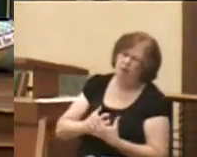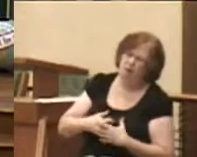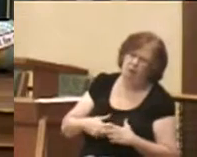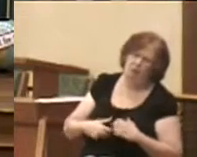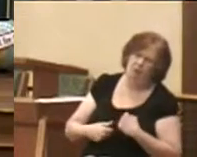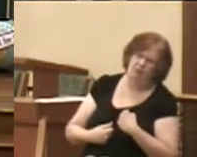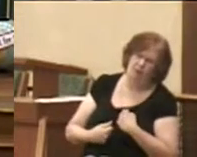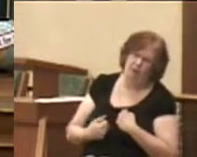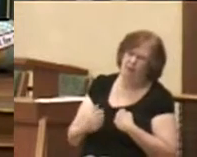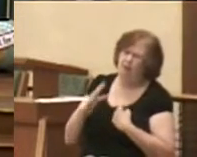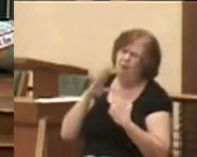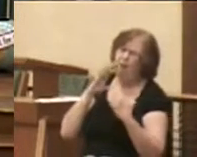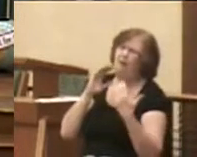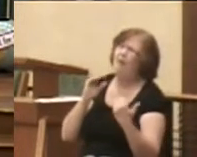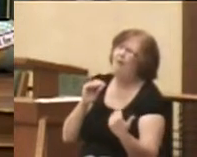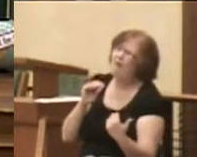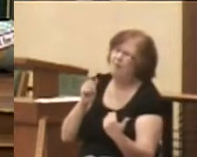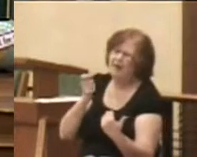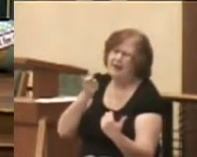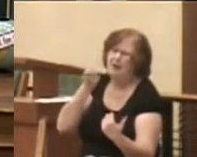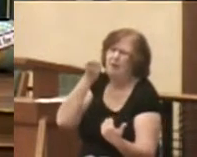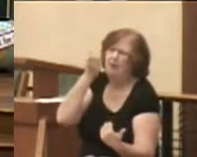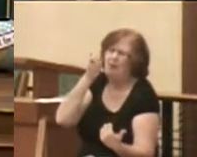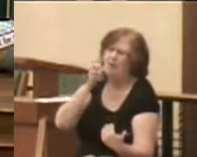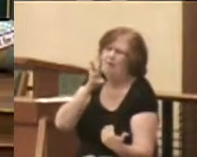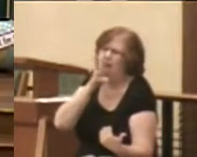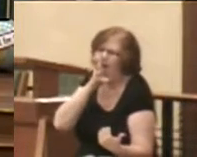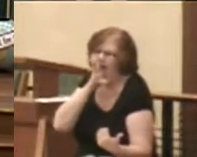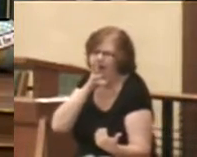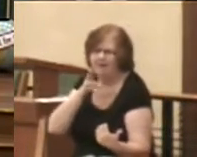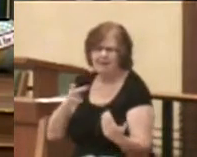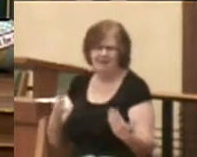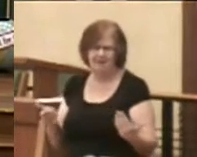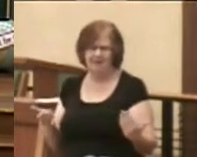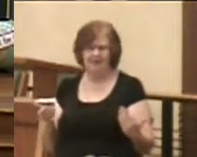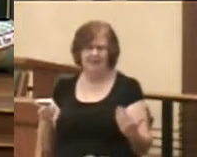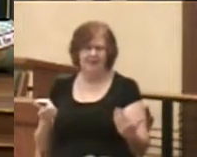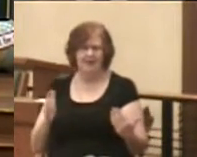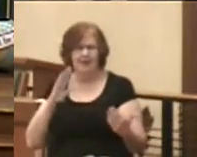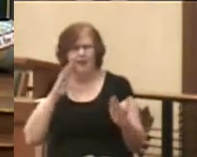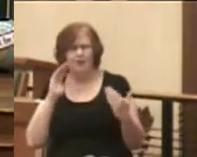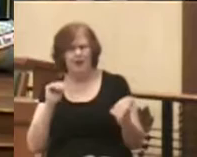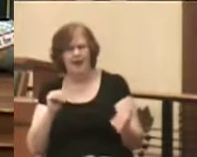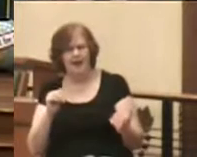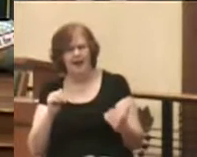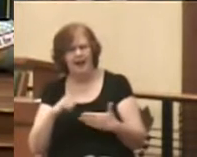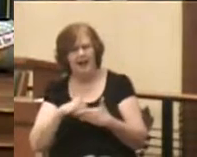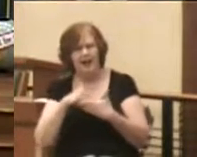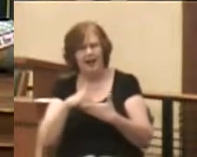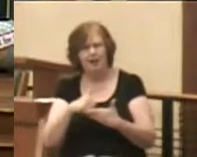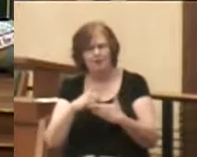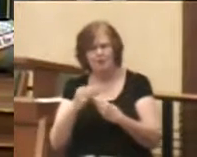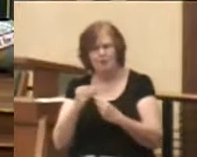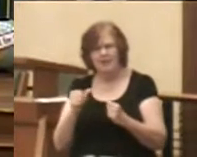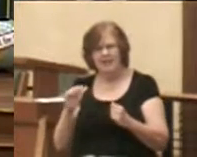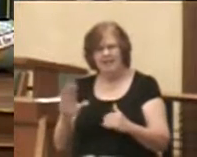just for a drop of water. That would help relieve some of his agony.